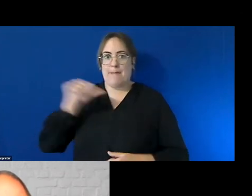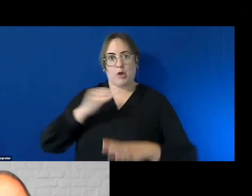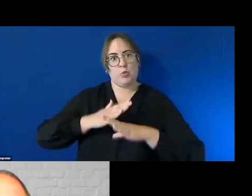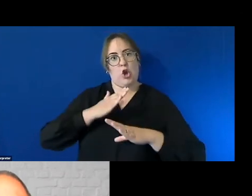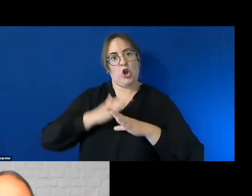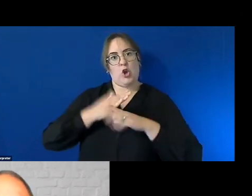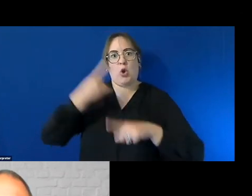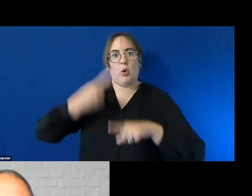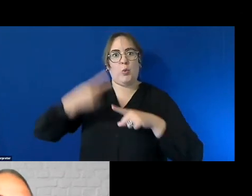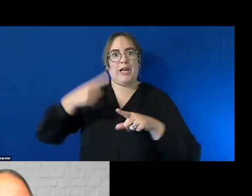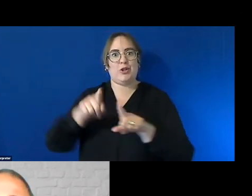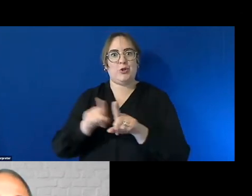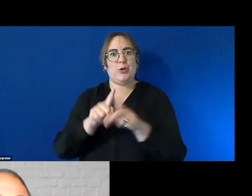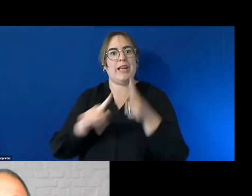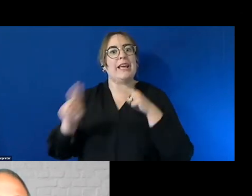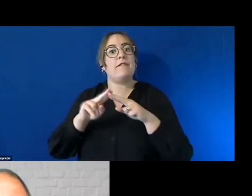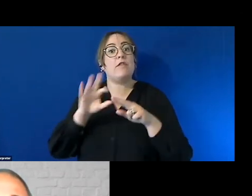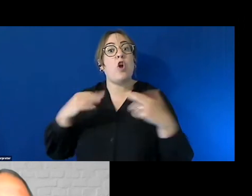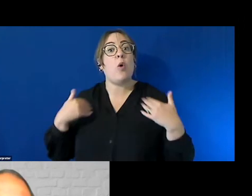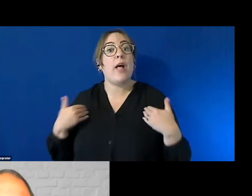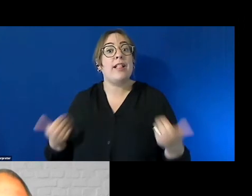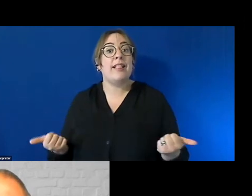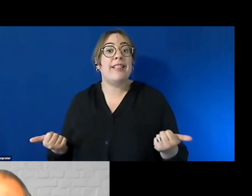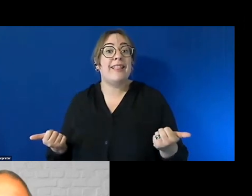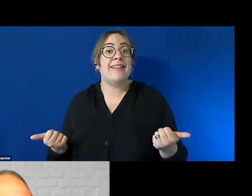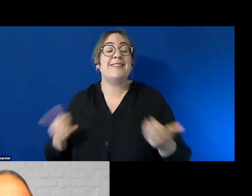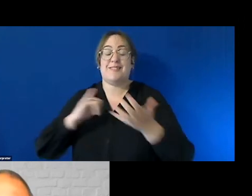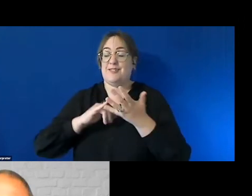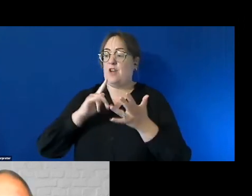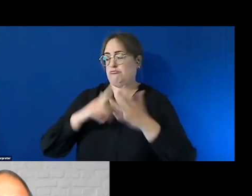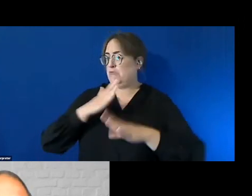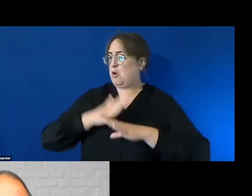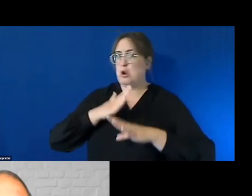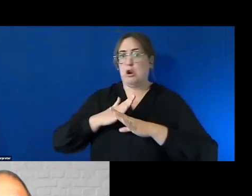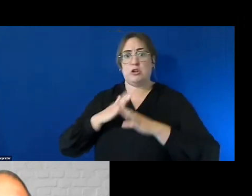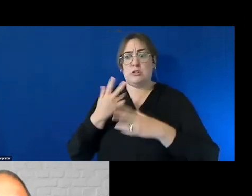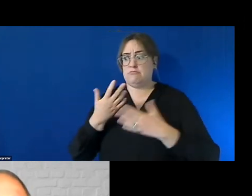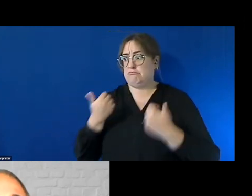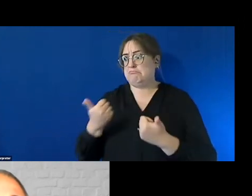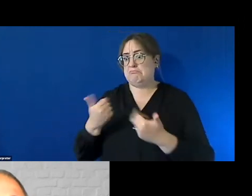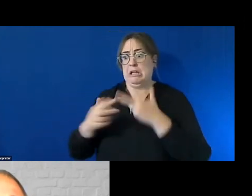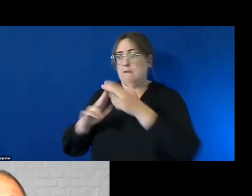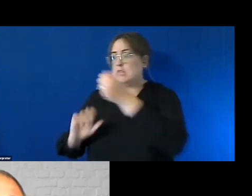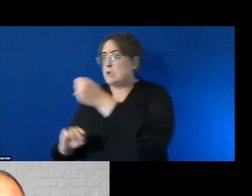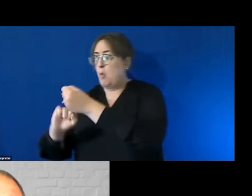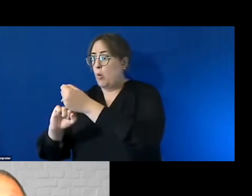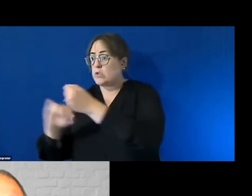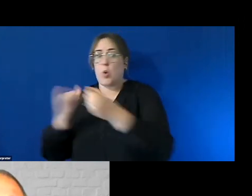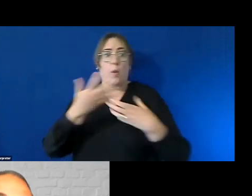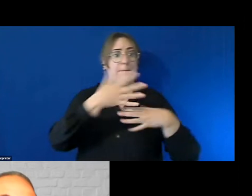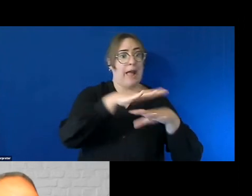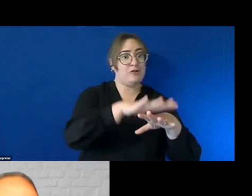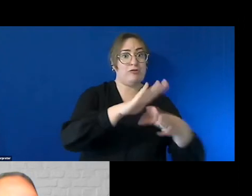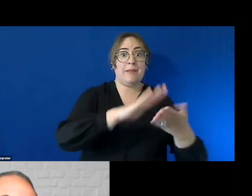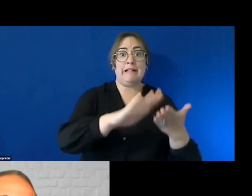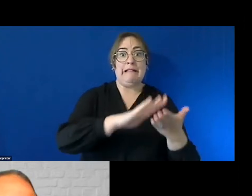that it's definitely worked for both sides you know whether it be supportive whether it be uh mainstream but uh